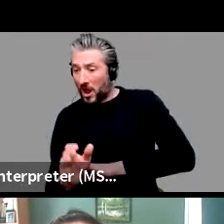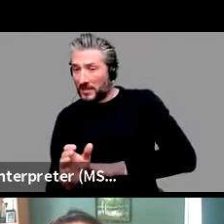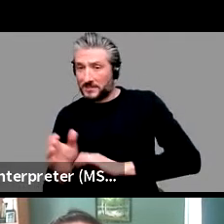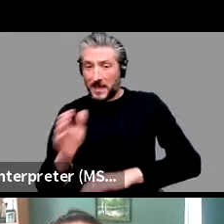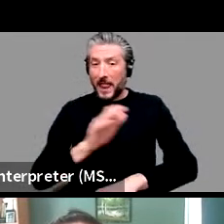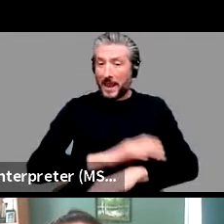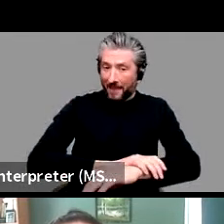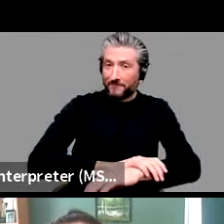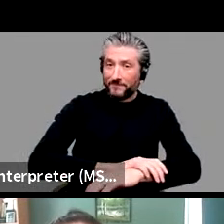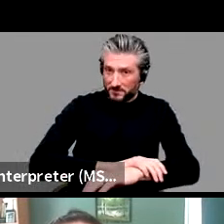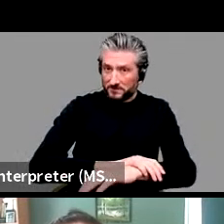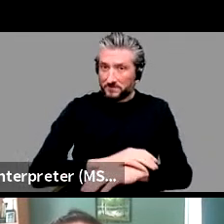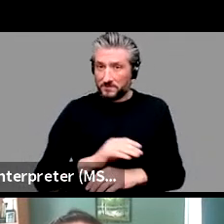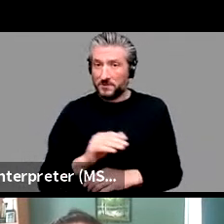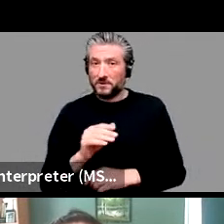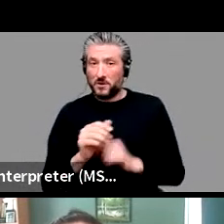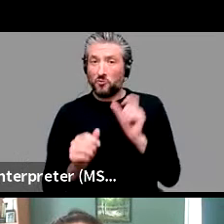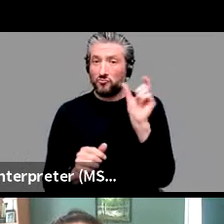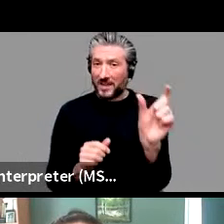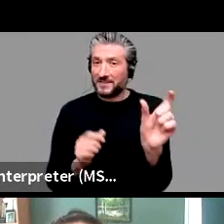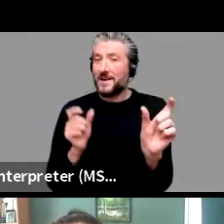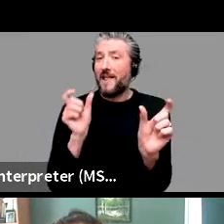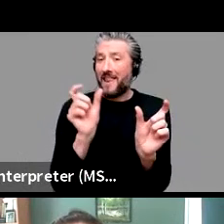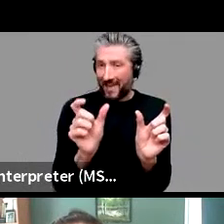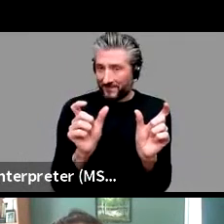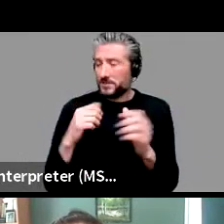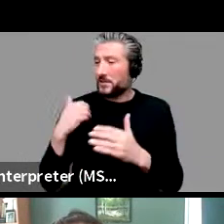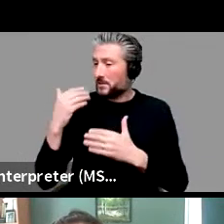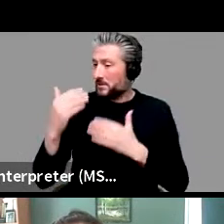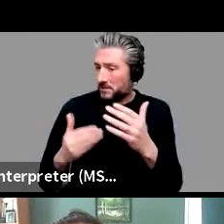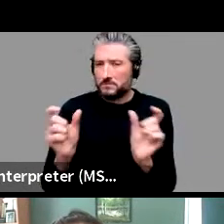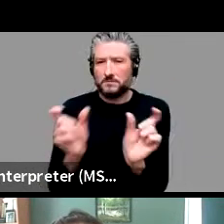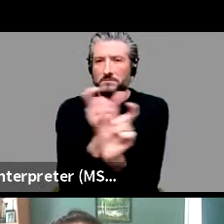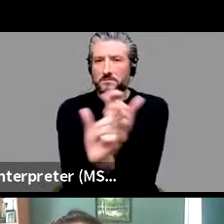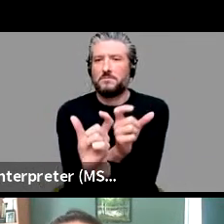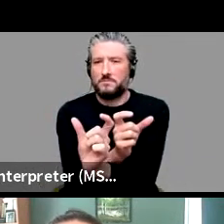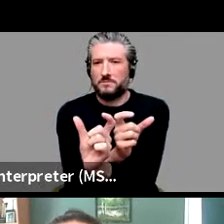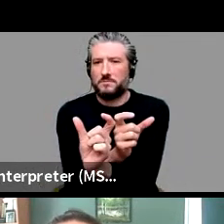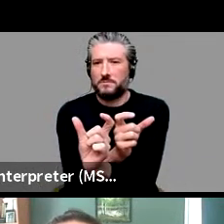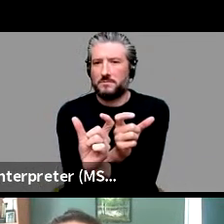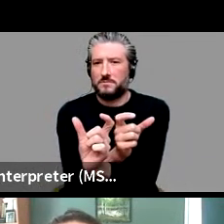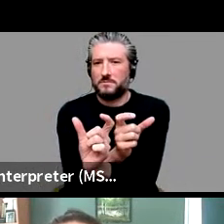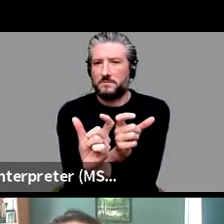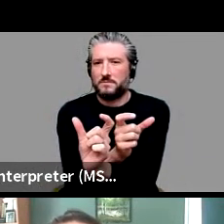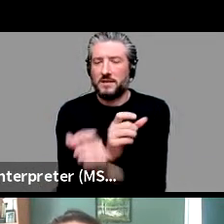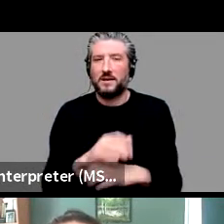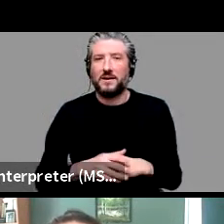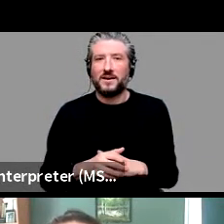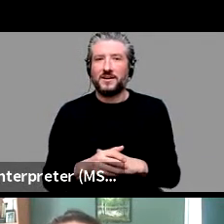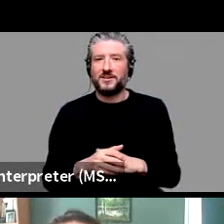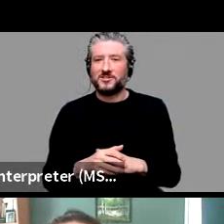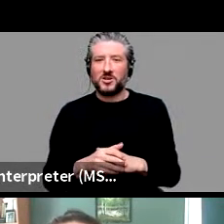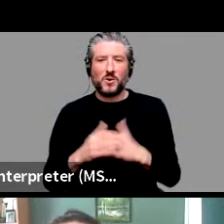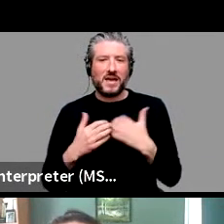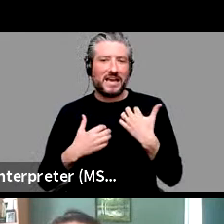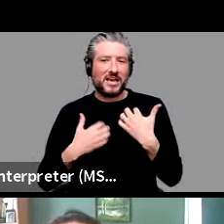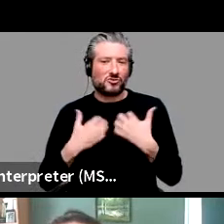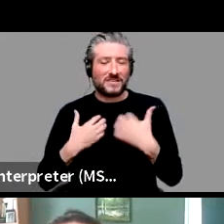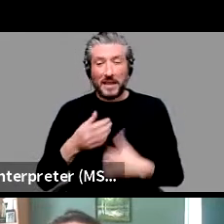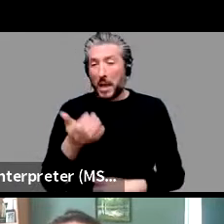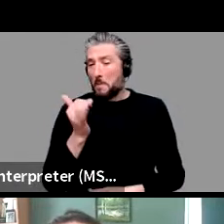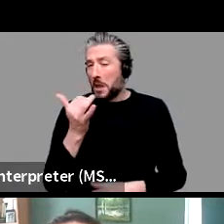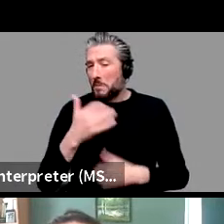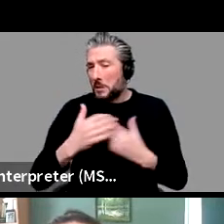right. At least I, just did it just now. Yeah. Yeah. Okay. That's interesting. power relationship there sort of.